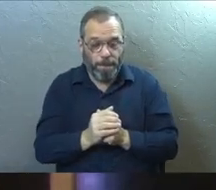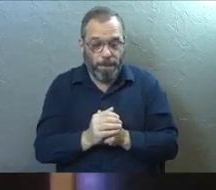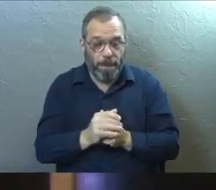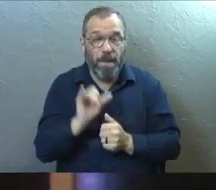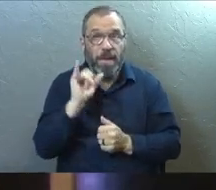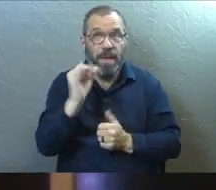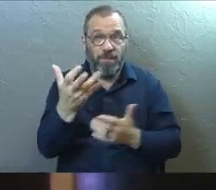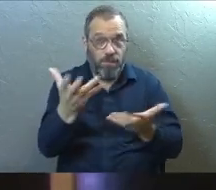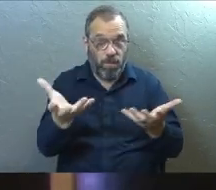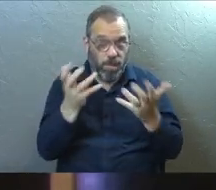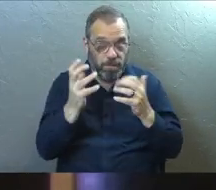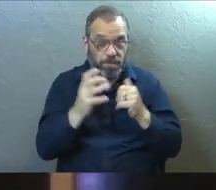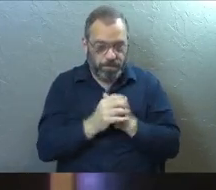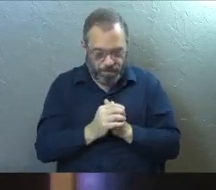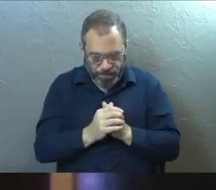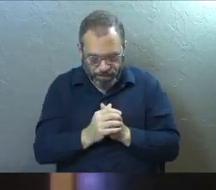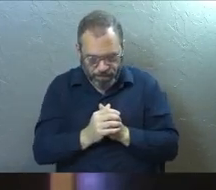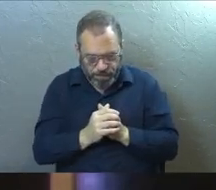if you want it to be.